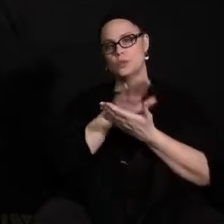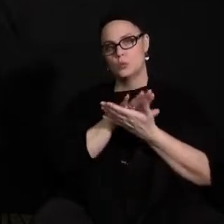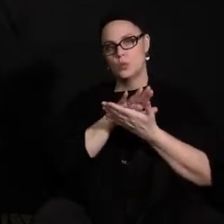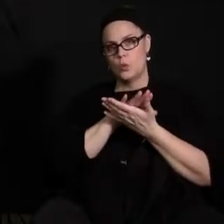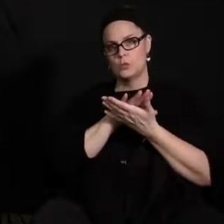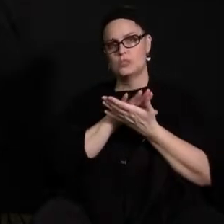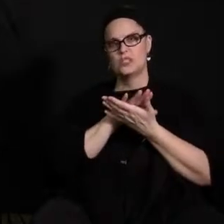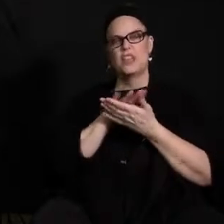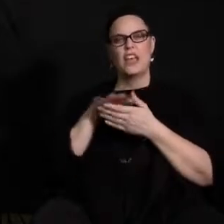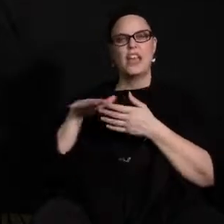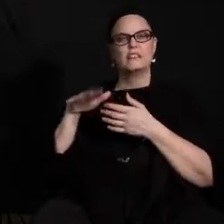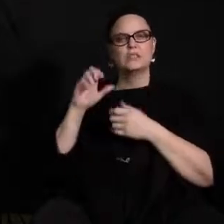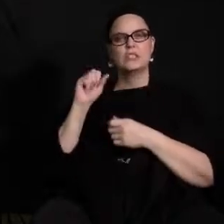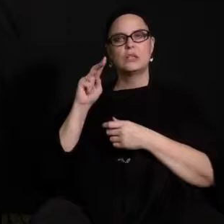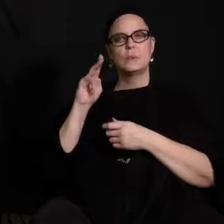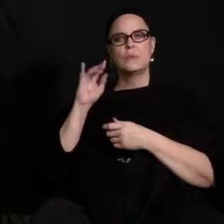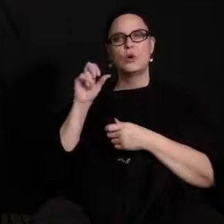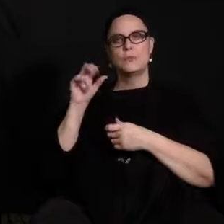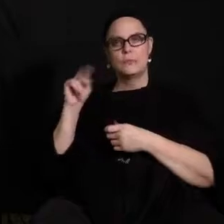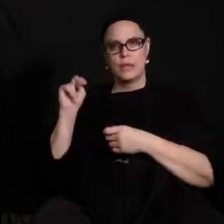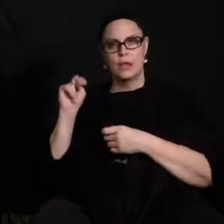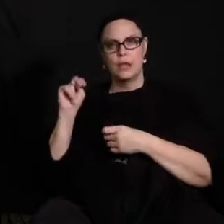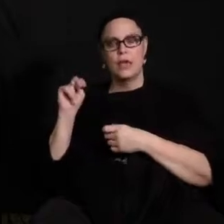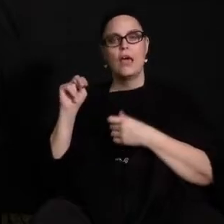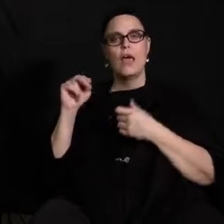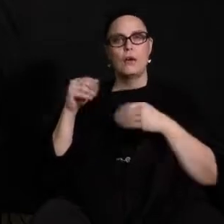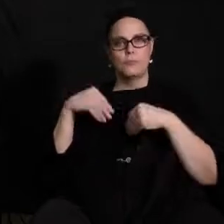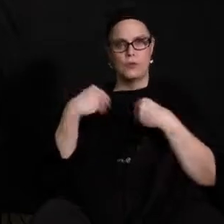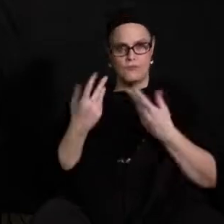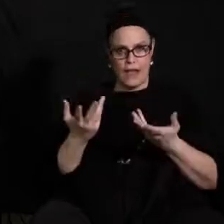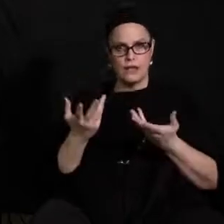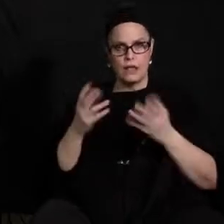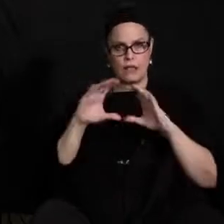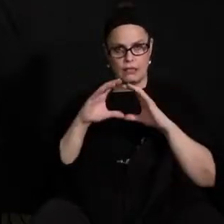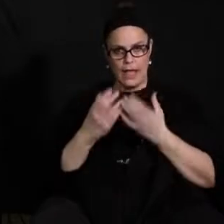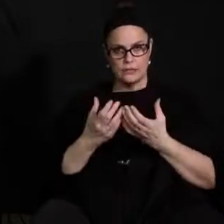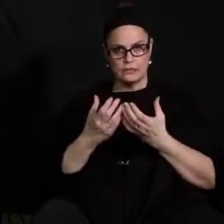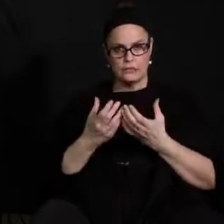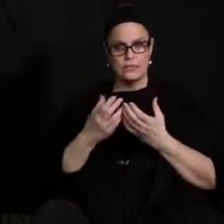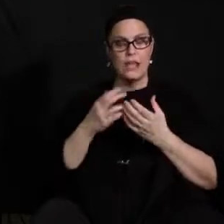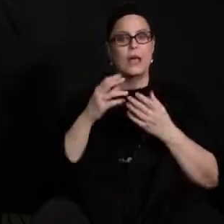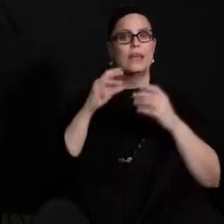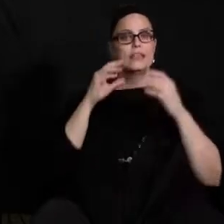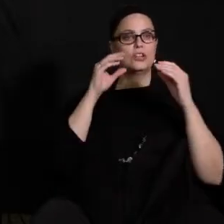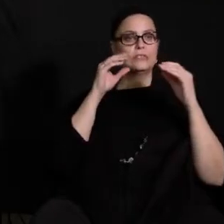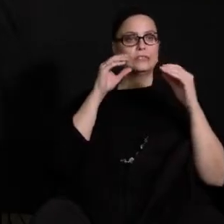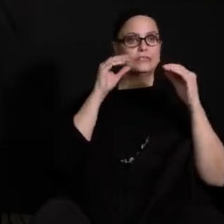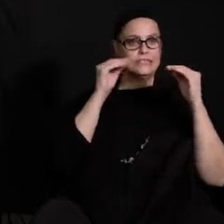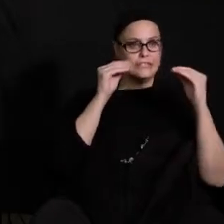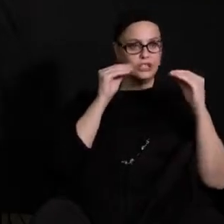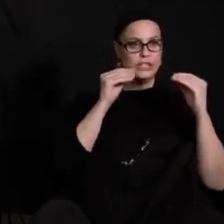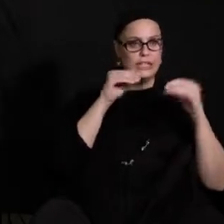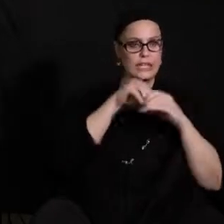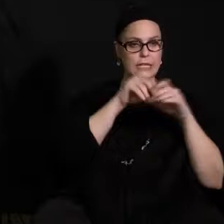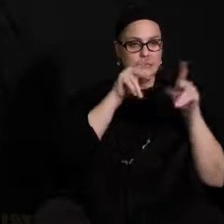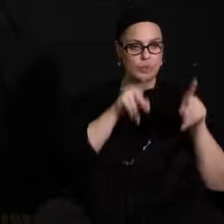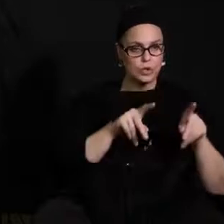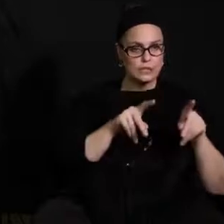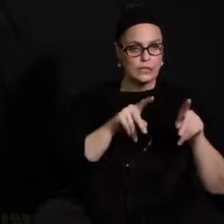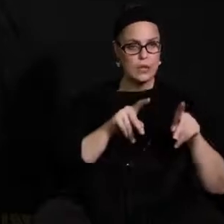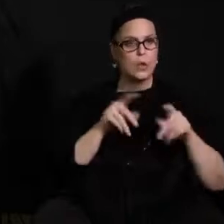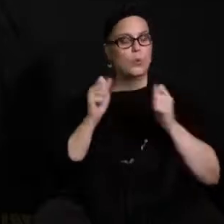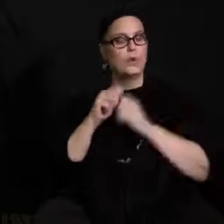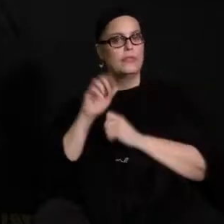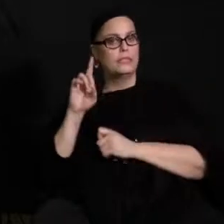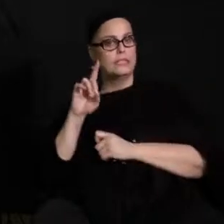are offering distance learning with students synchronously so the teachers teach both in-person and dishes distance learners can listen